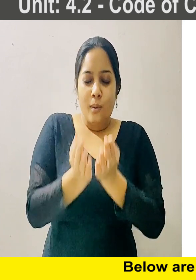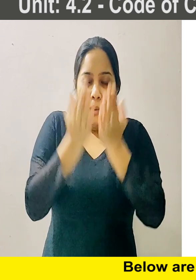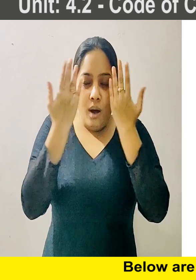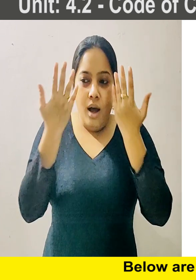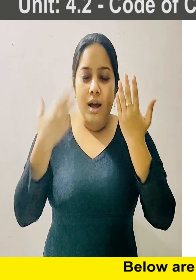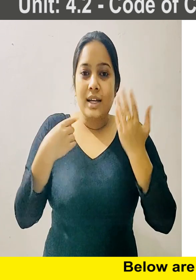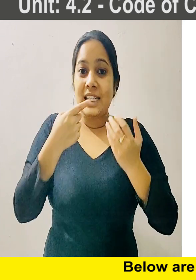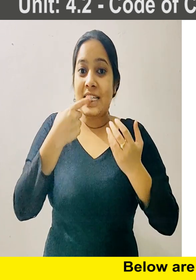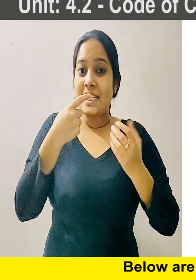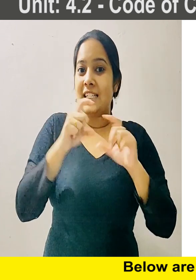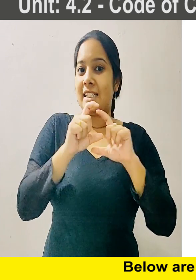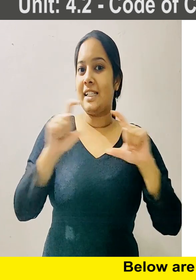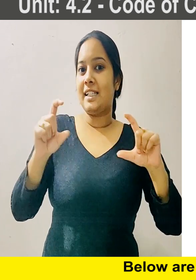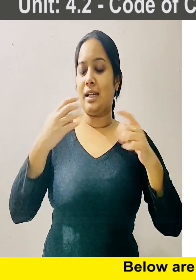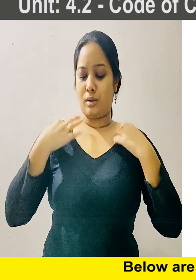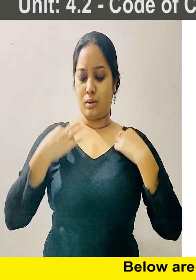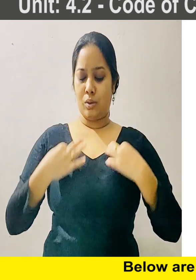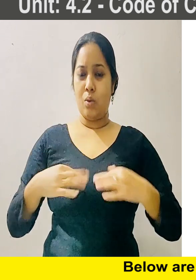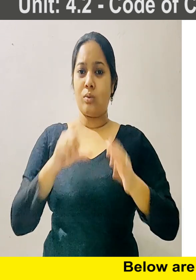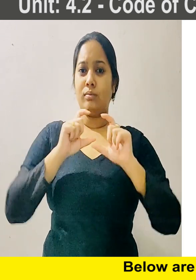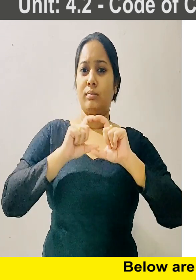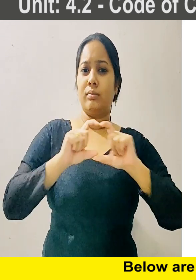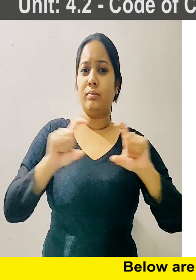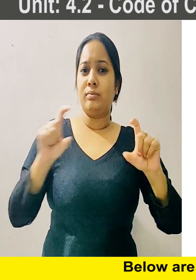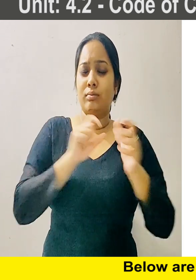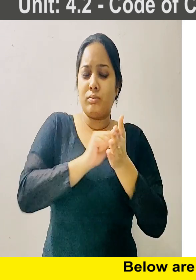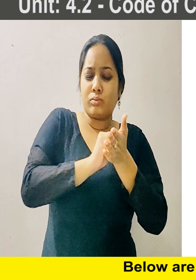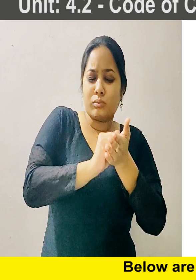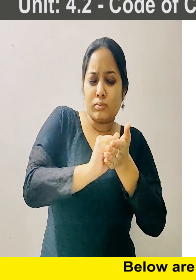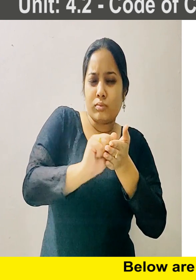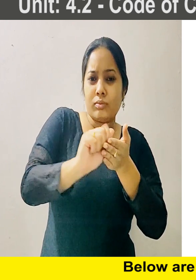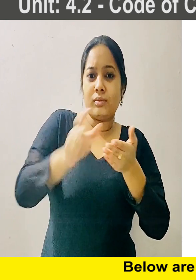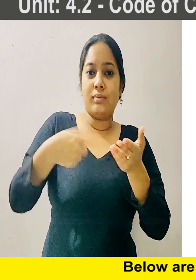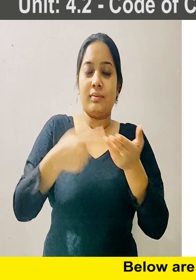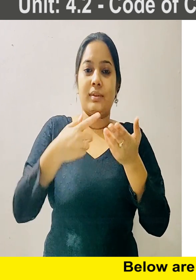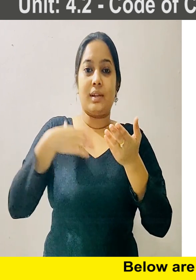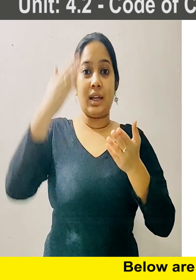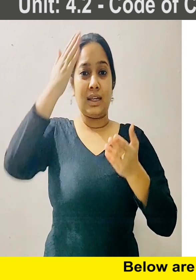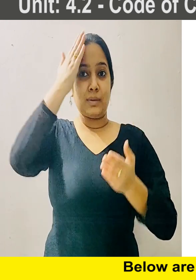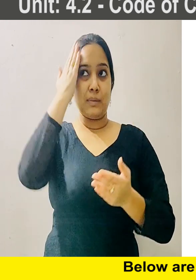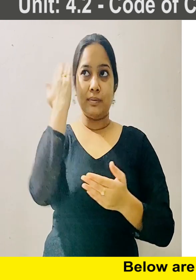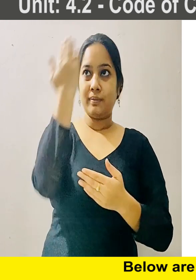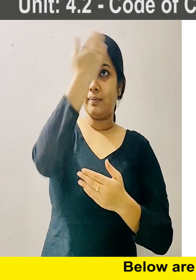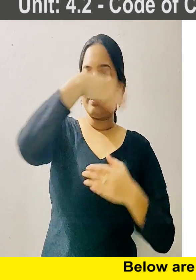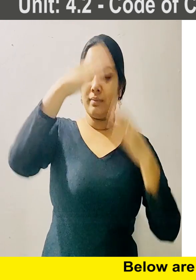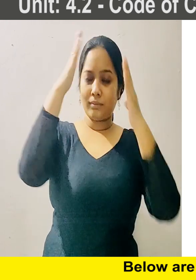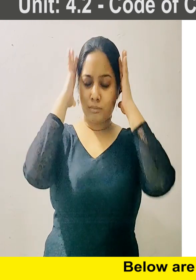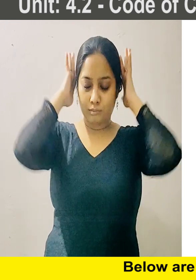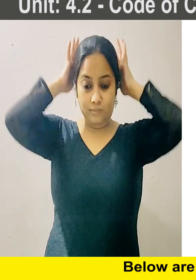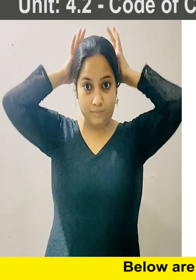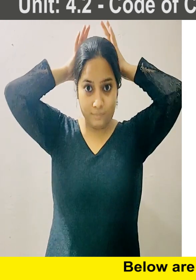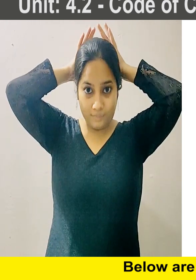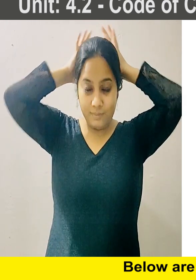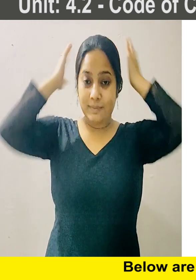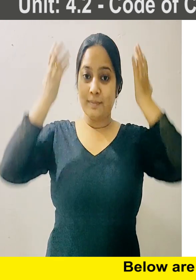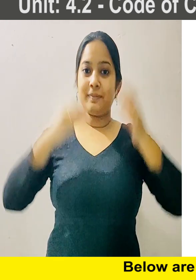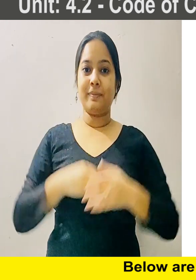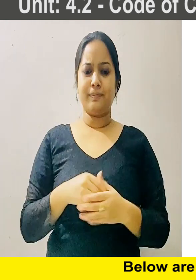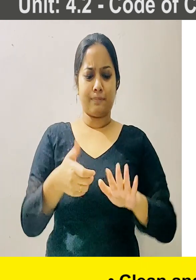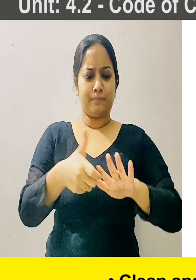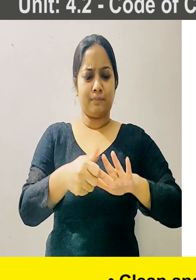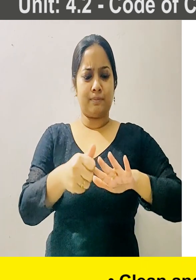face and clean teeth. Clean clothes. Hair neatly brushed or tied.